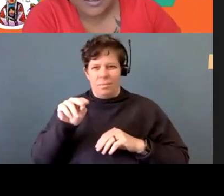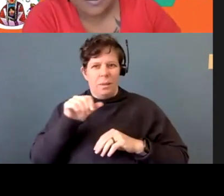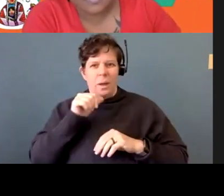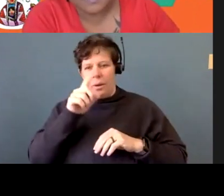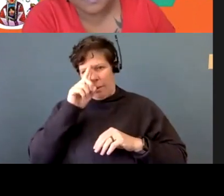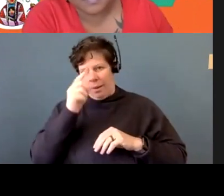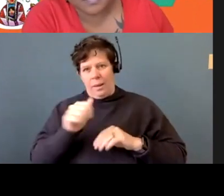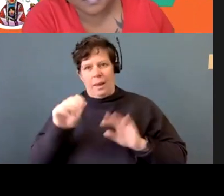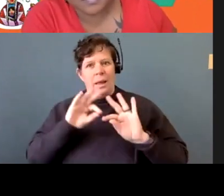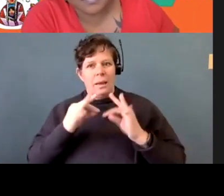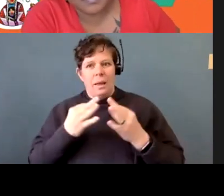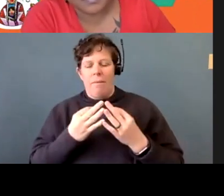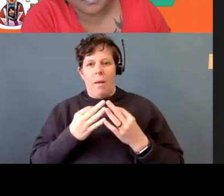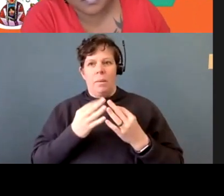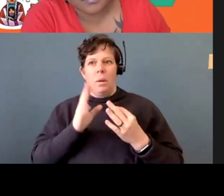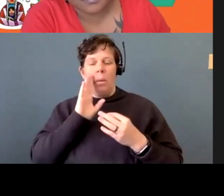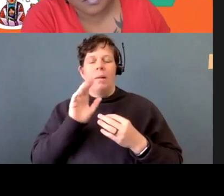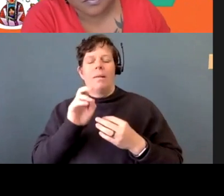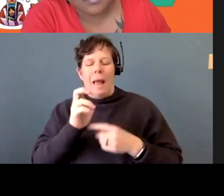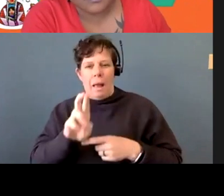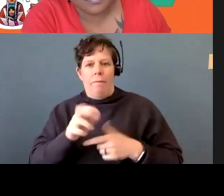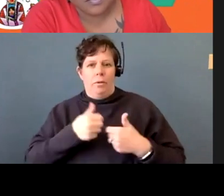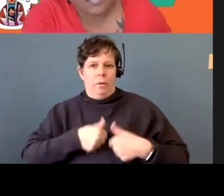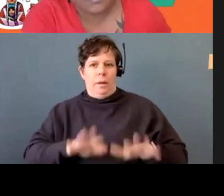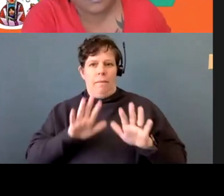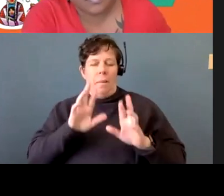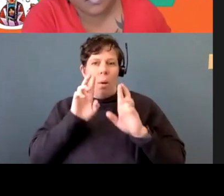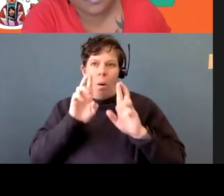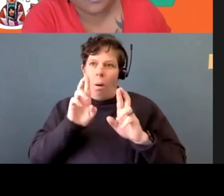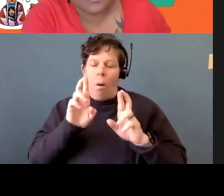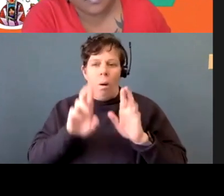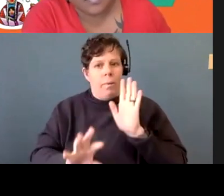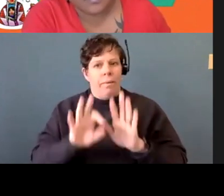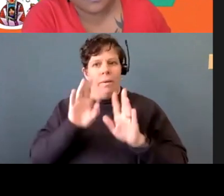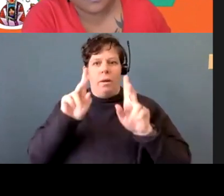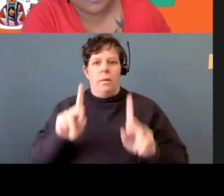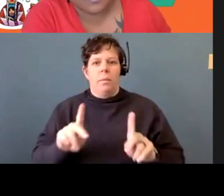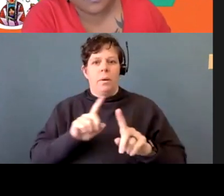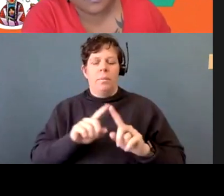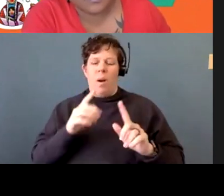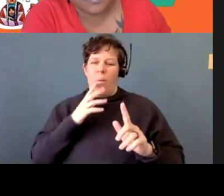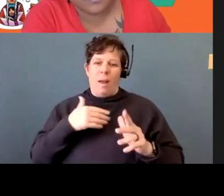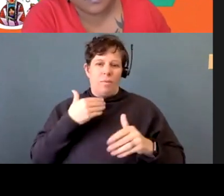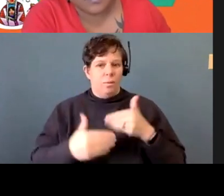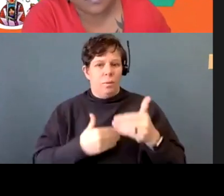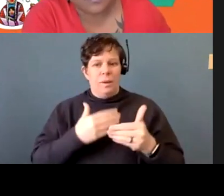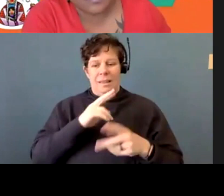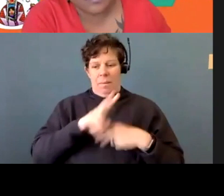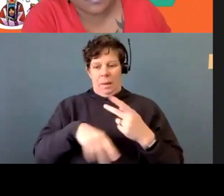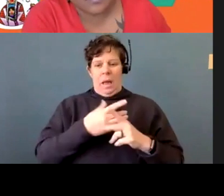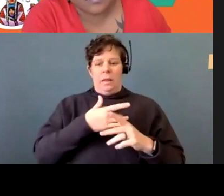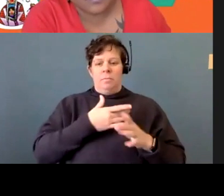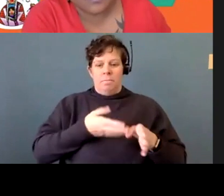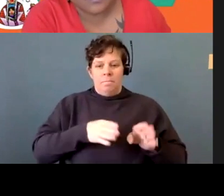ever gives up looking because you always hope for that, but you've got to move forward and have some kind of closure. And it's not just